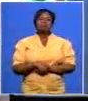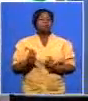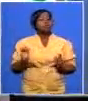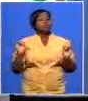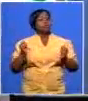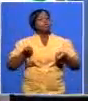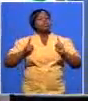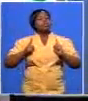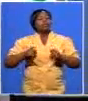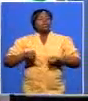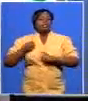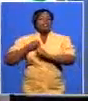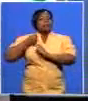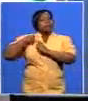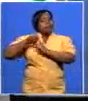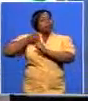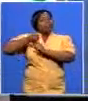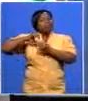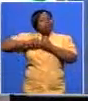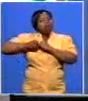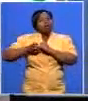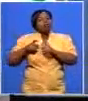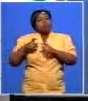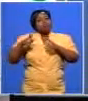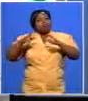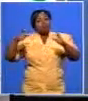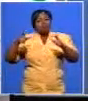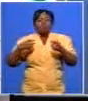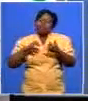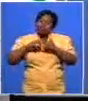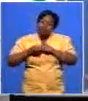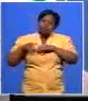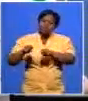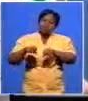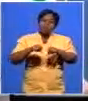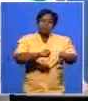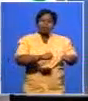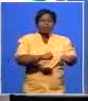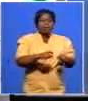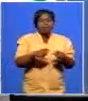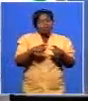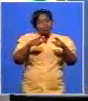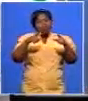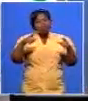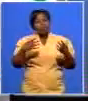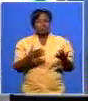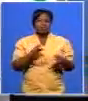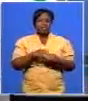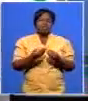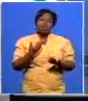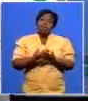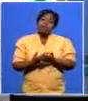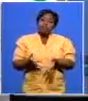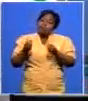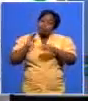campaign was growing you know we we had reached a ceiling of minorities in the last election we could only grow if we got considerable black